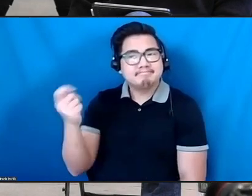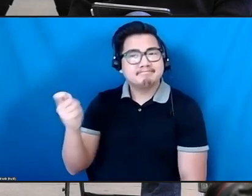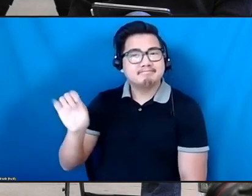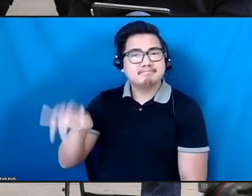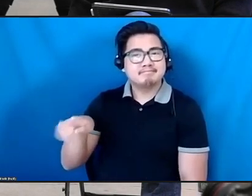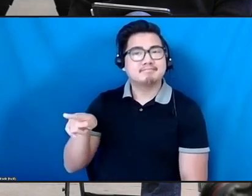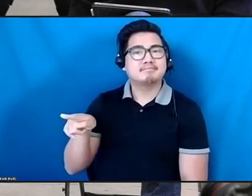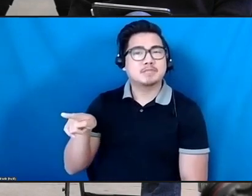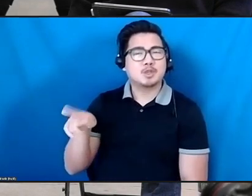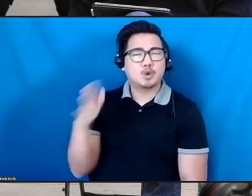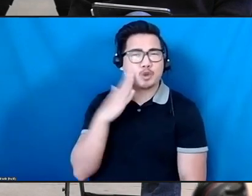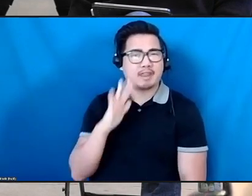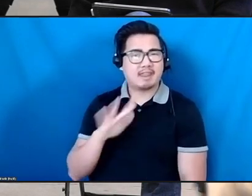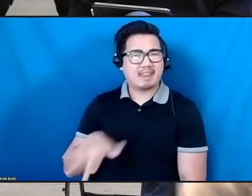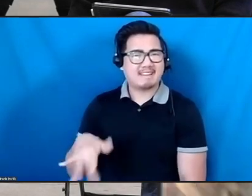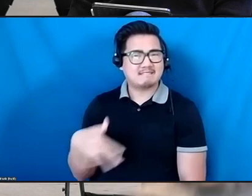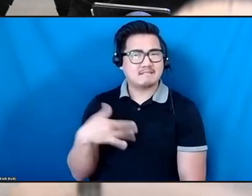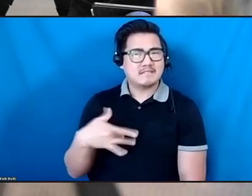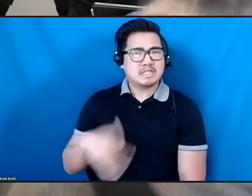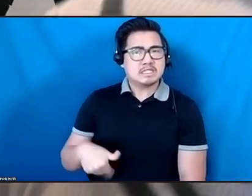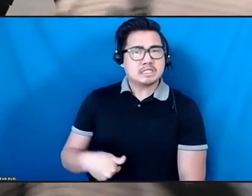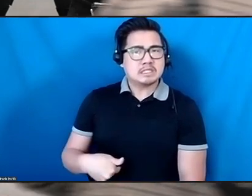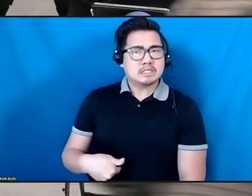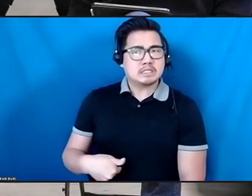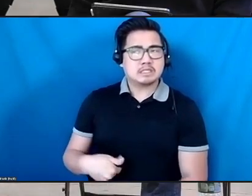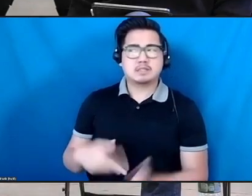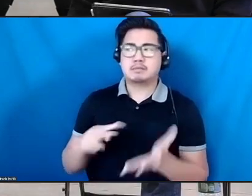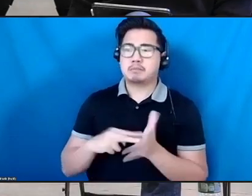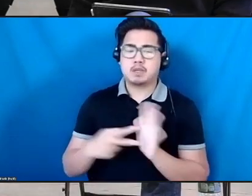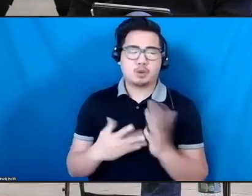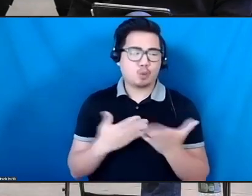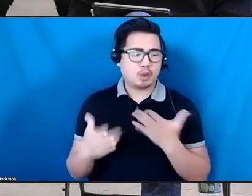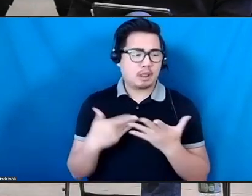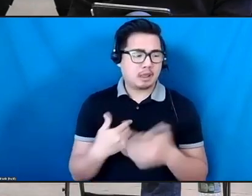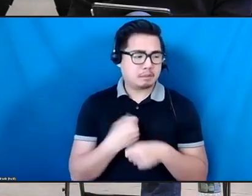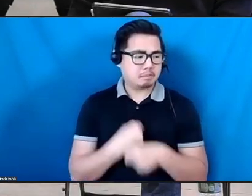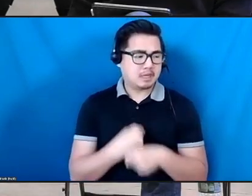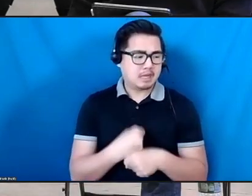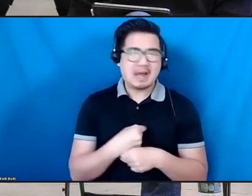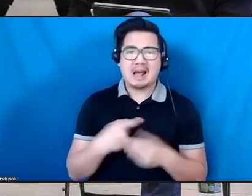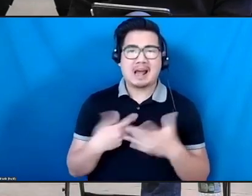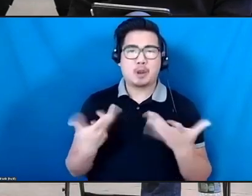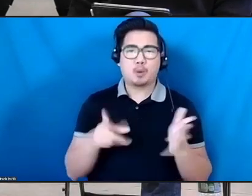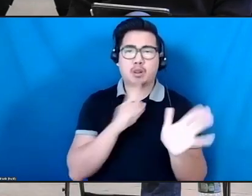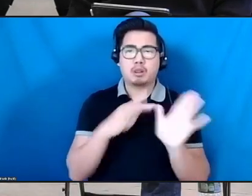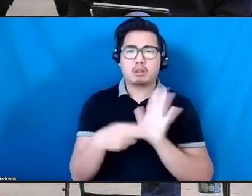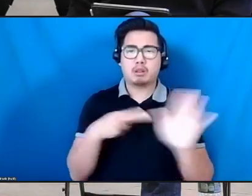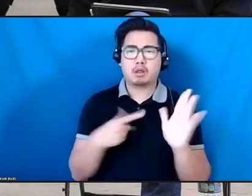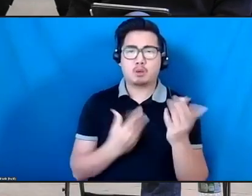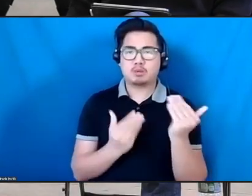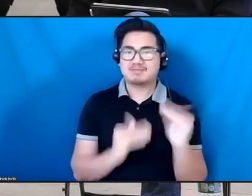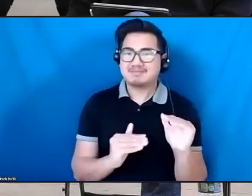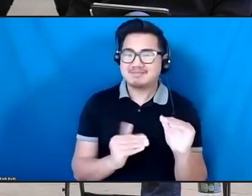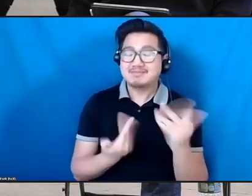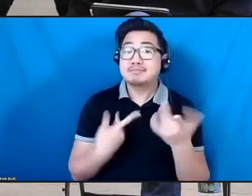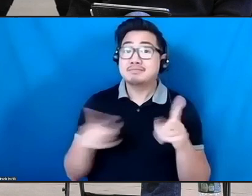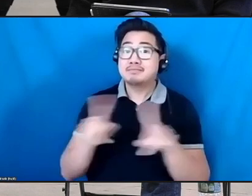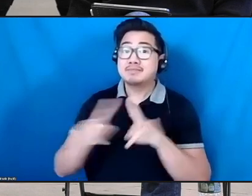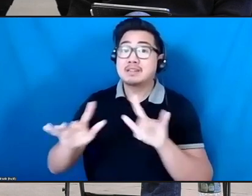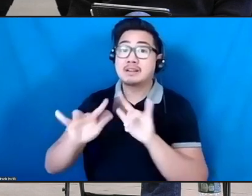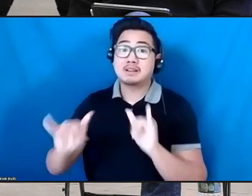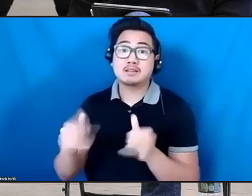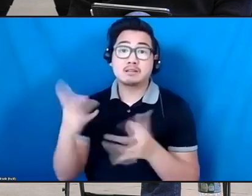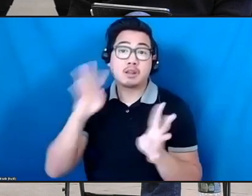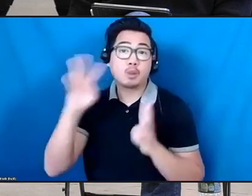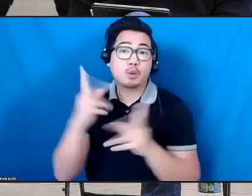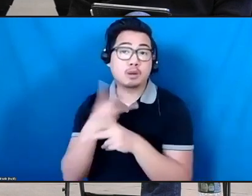Impulse, right? Just whatever you're doing, let's not put a box around it. But what's very, and this is part of the producer, the creative producer side